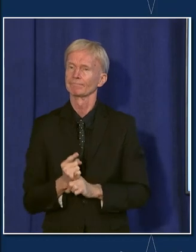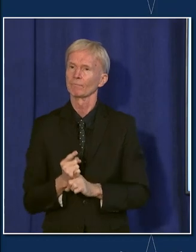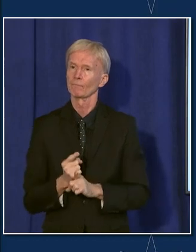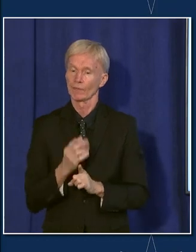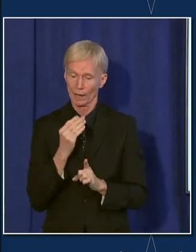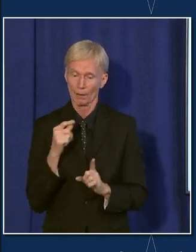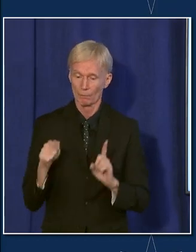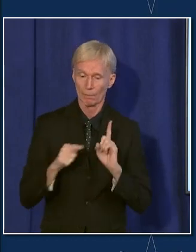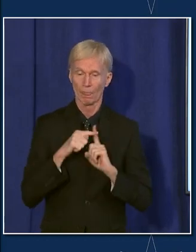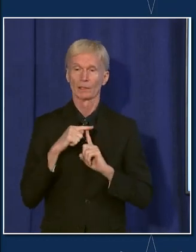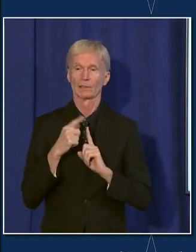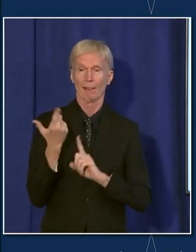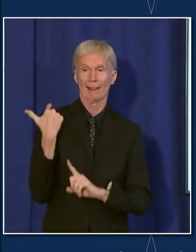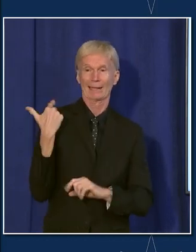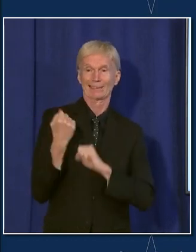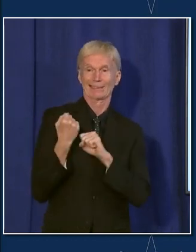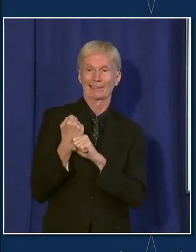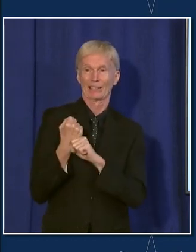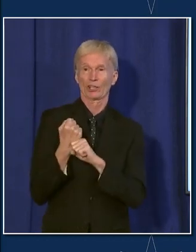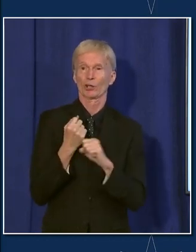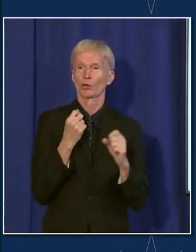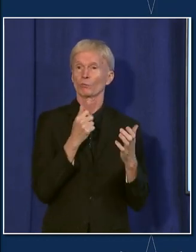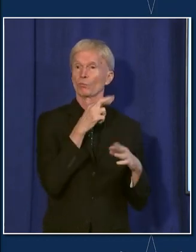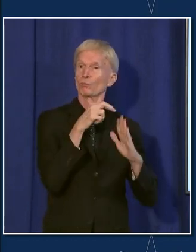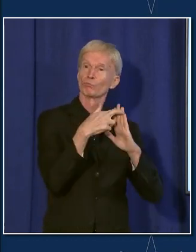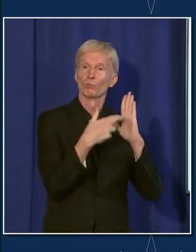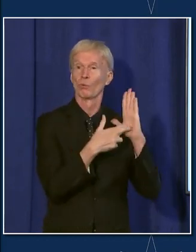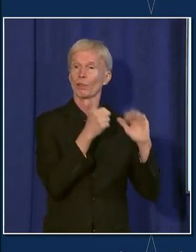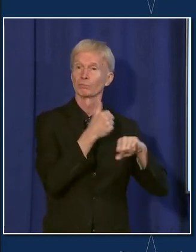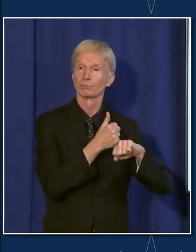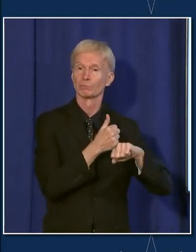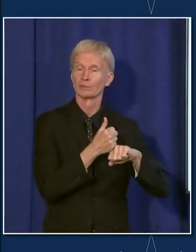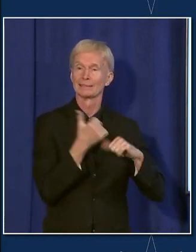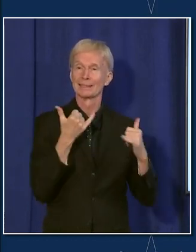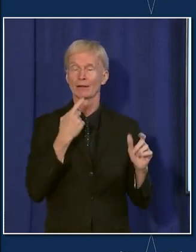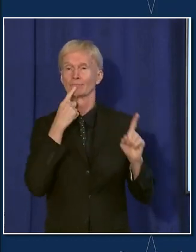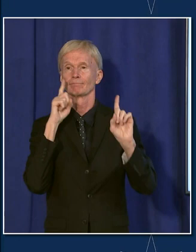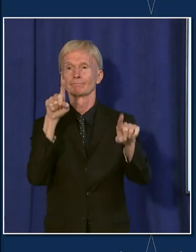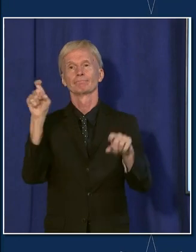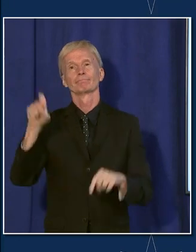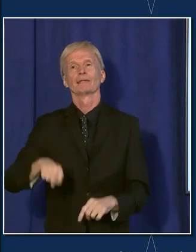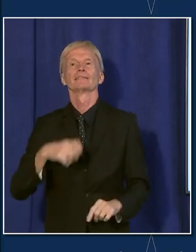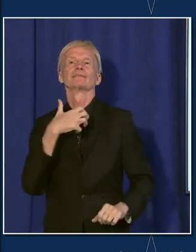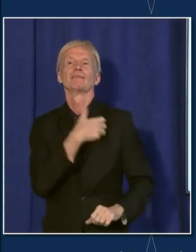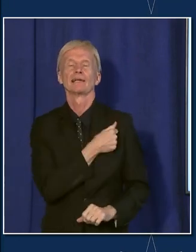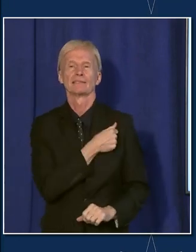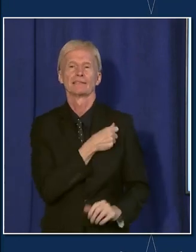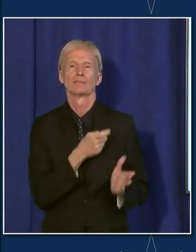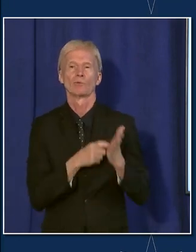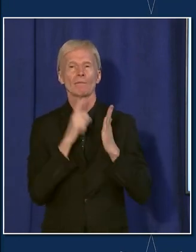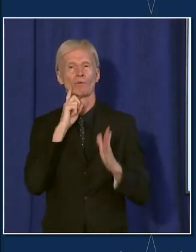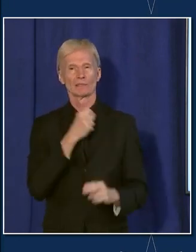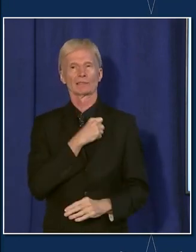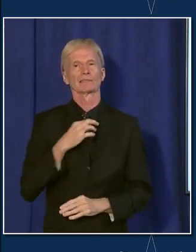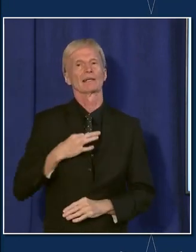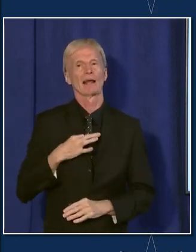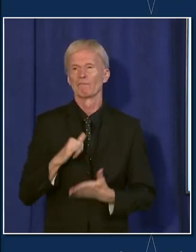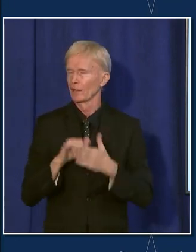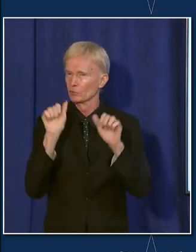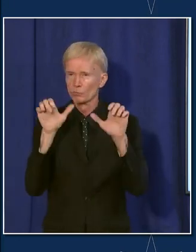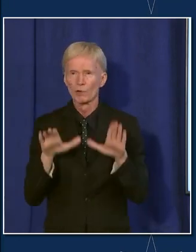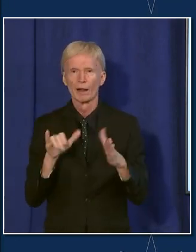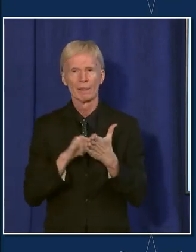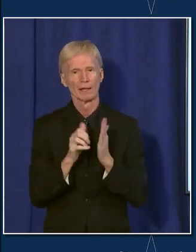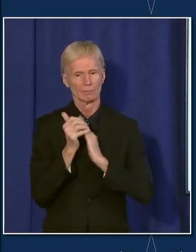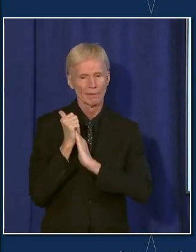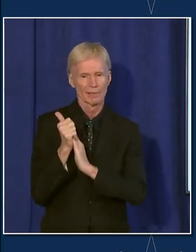all of the things that were in place last year, adding a vaccine requirement for staff, I think, is great. They're really showing major